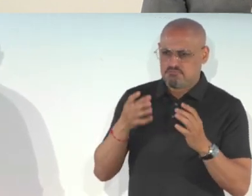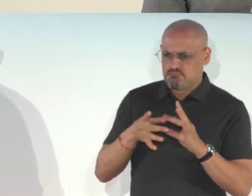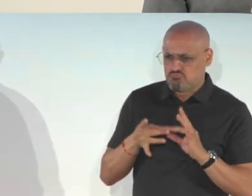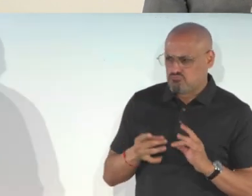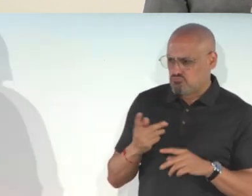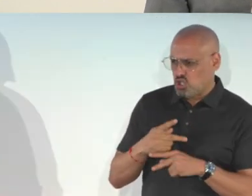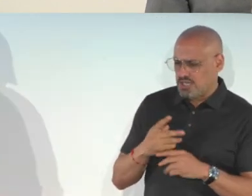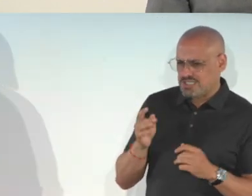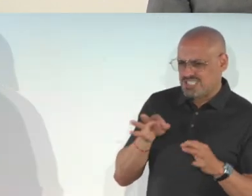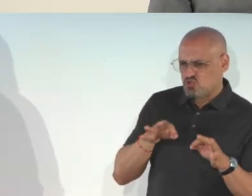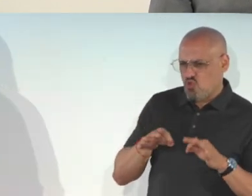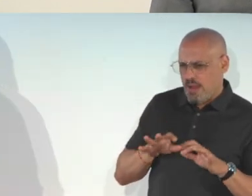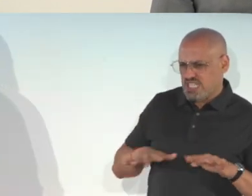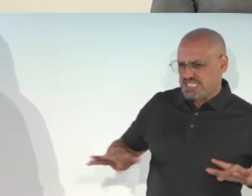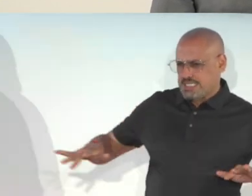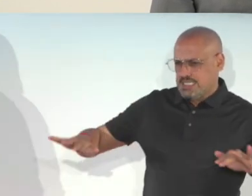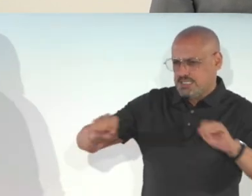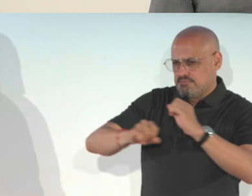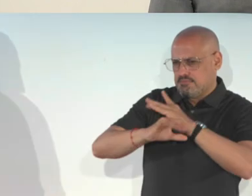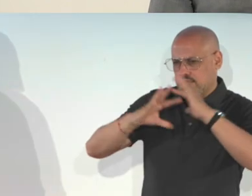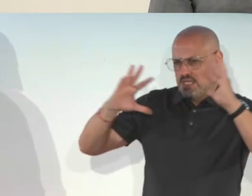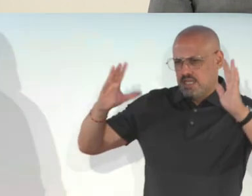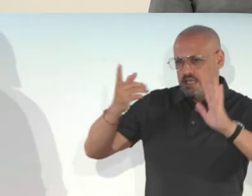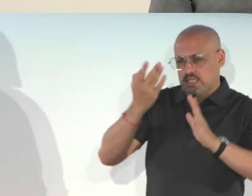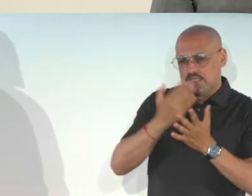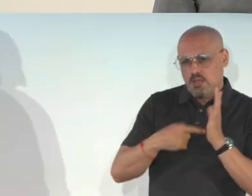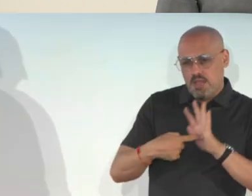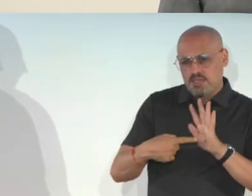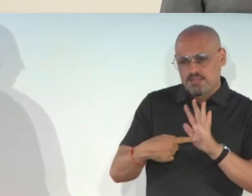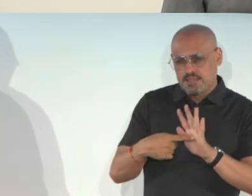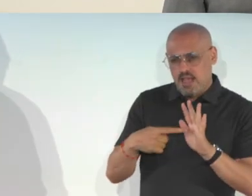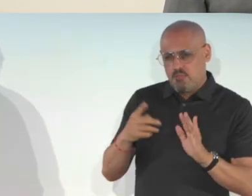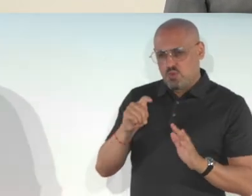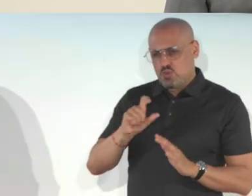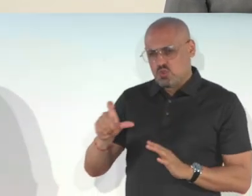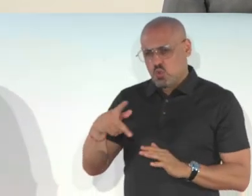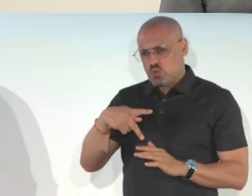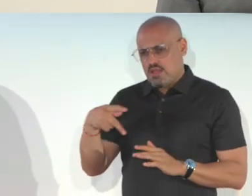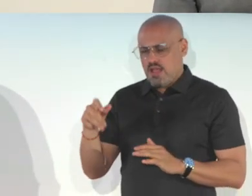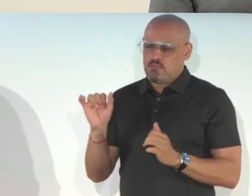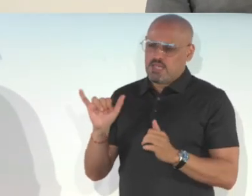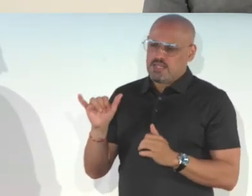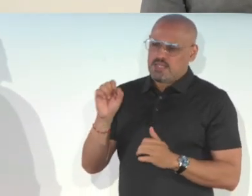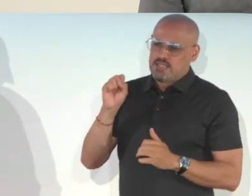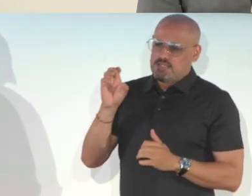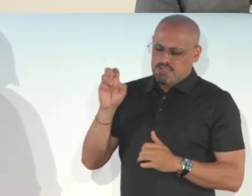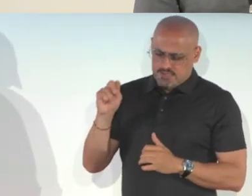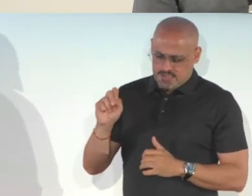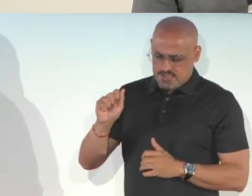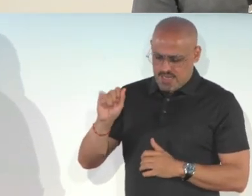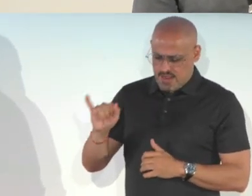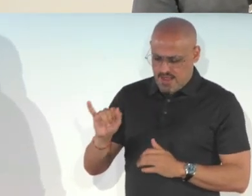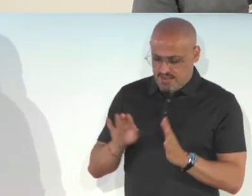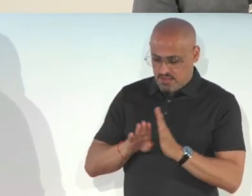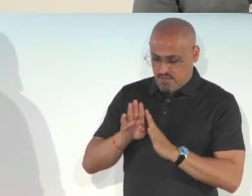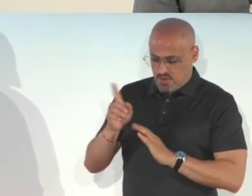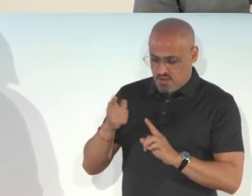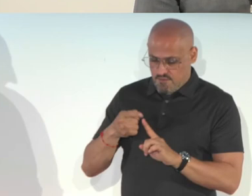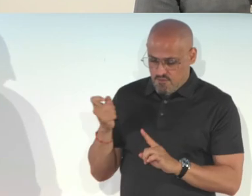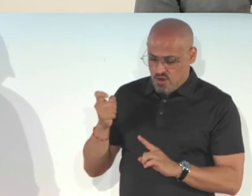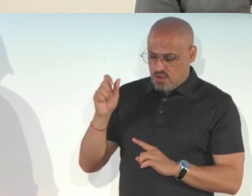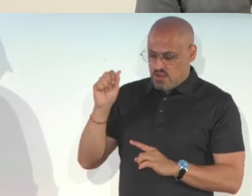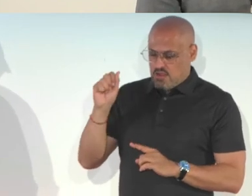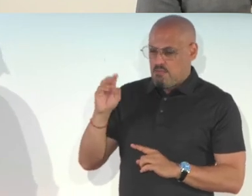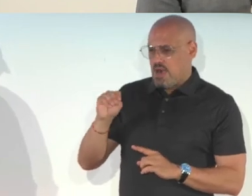scene. And so some examples of these tools are apps such as Seeing AI, which has been developed by Microsoft and is